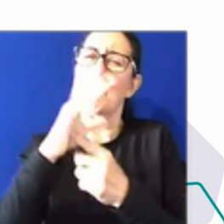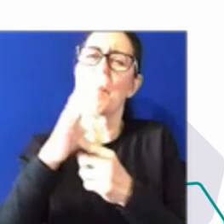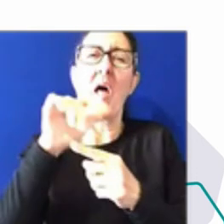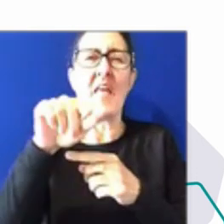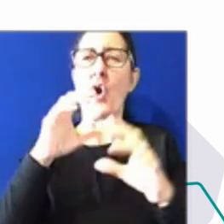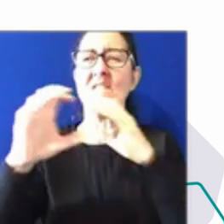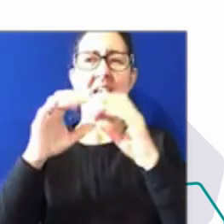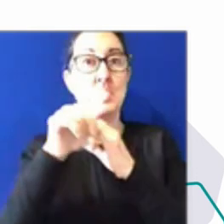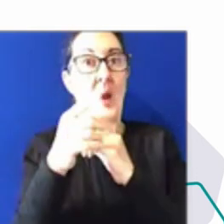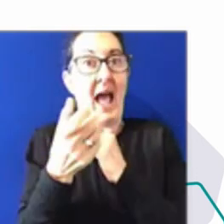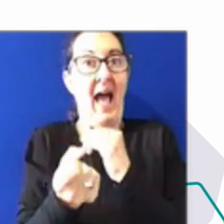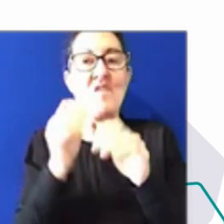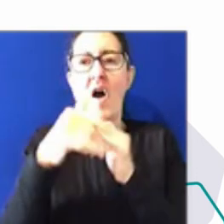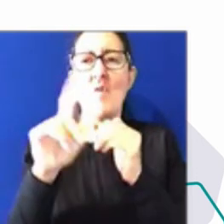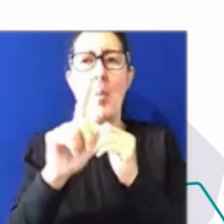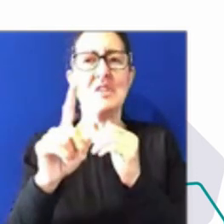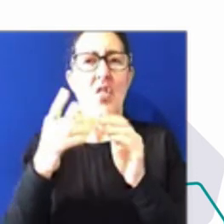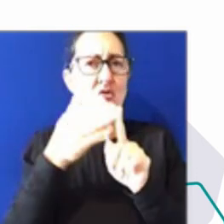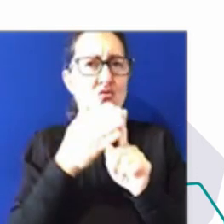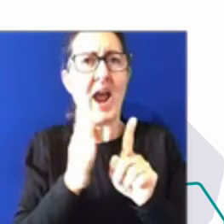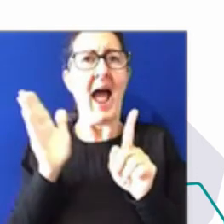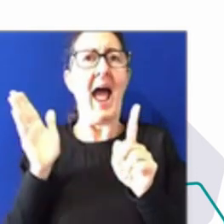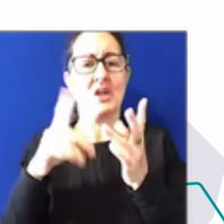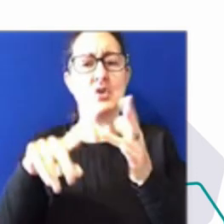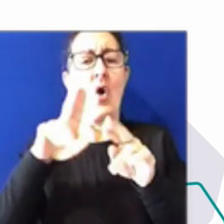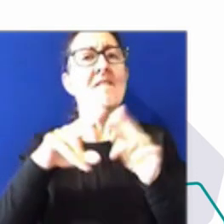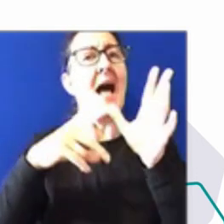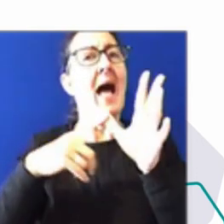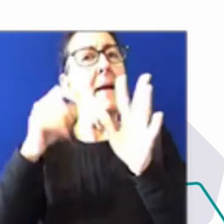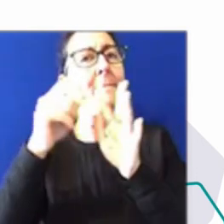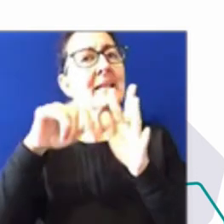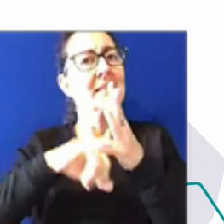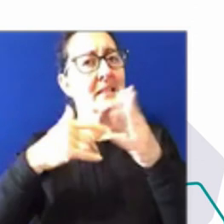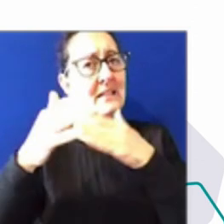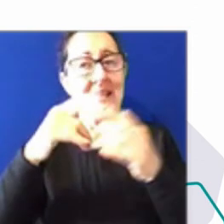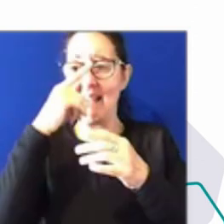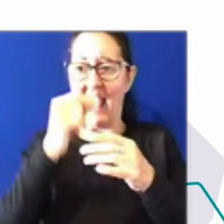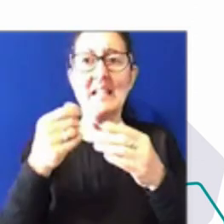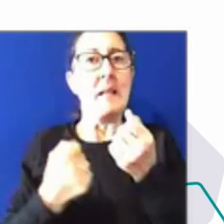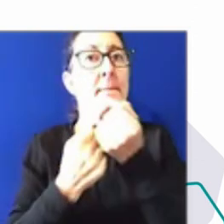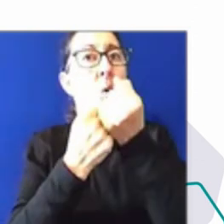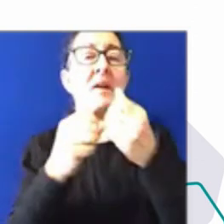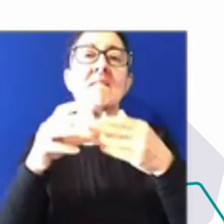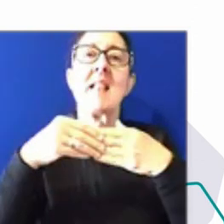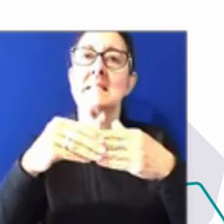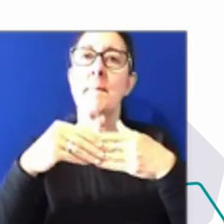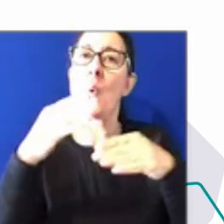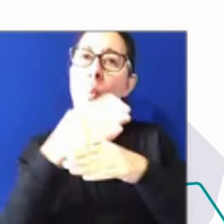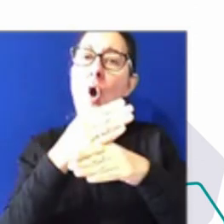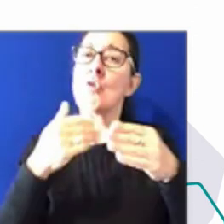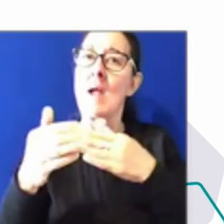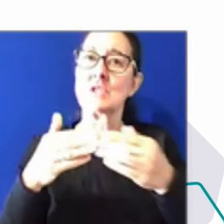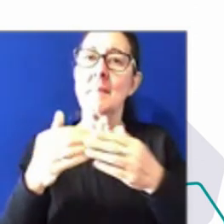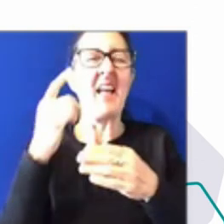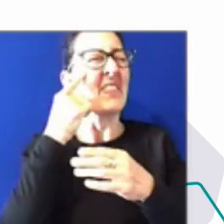range of APS arrangements that people can have in place to support their flexibility. I think the conversation needs to be much